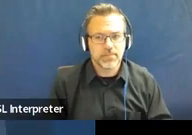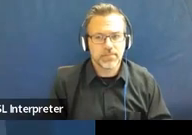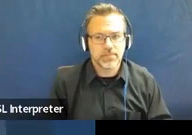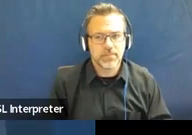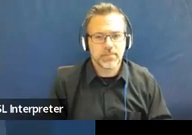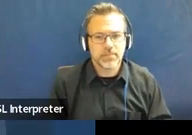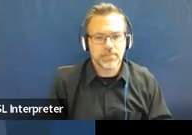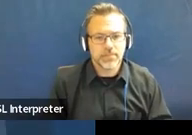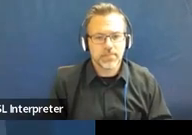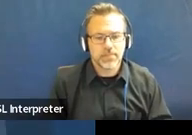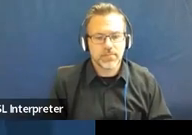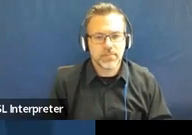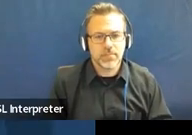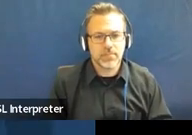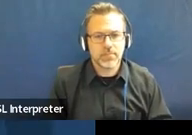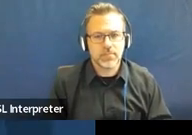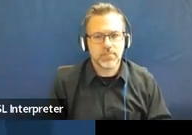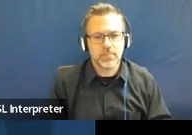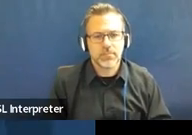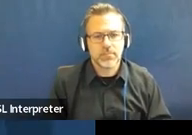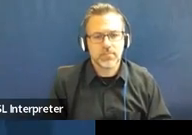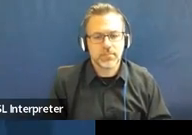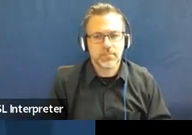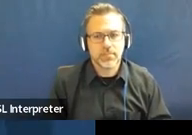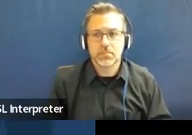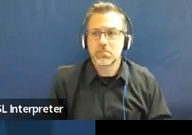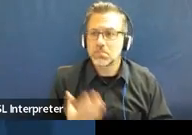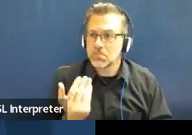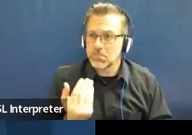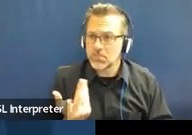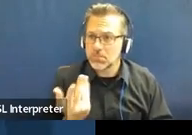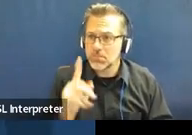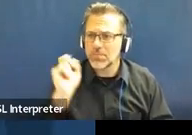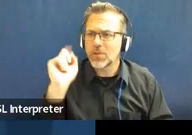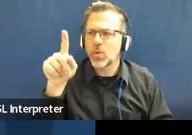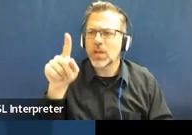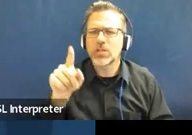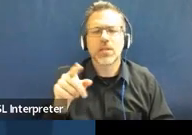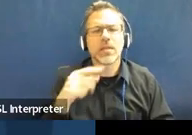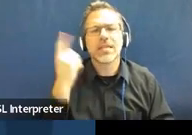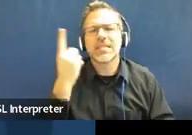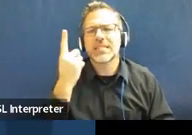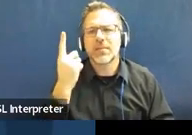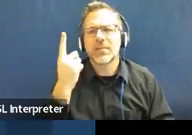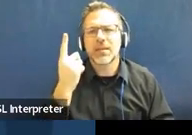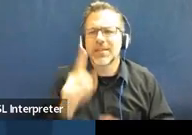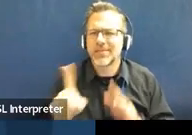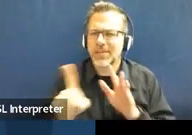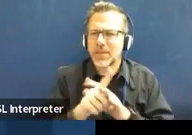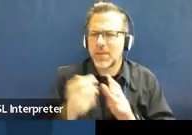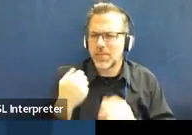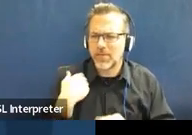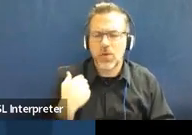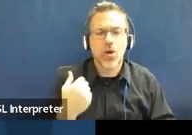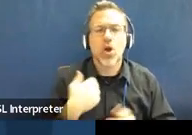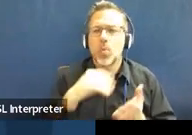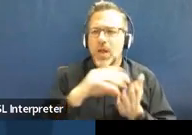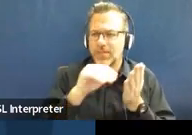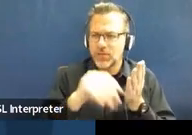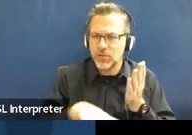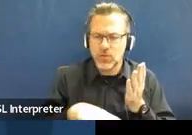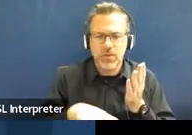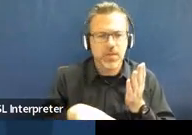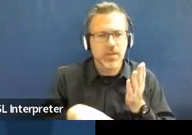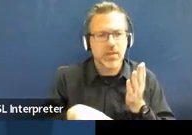have another question. Would you rather I write it? No, whatever works for you. So something that's come up before. So we have a student, if their